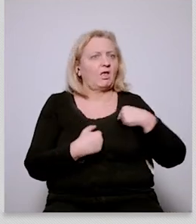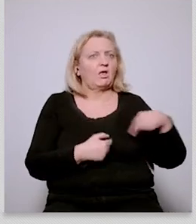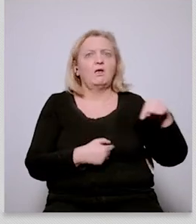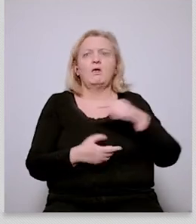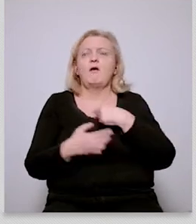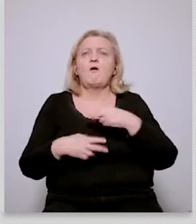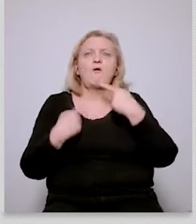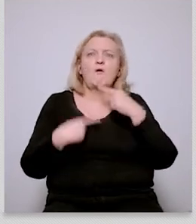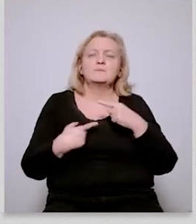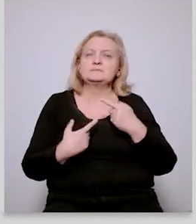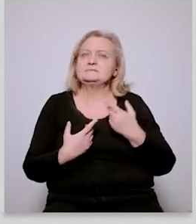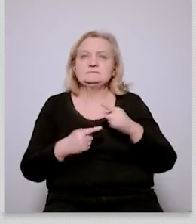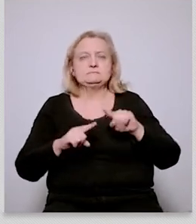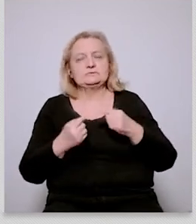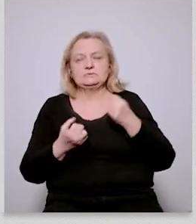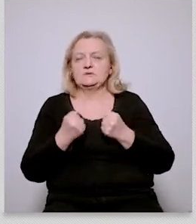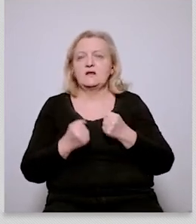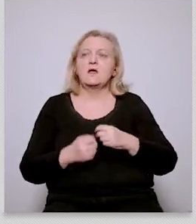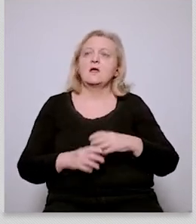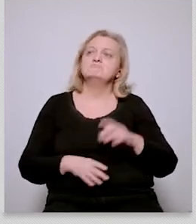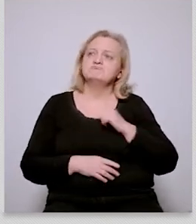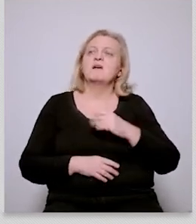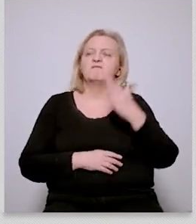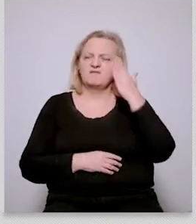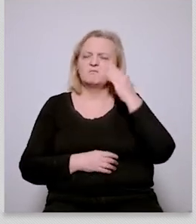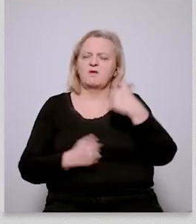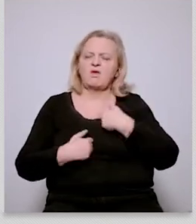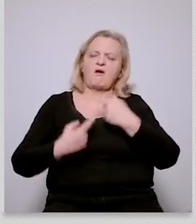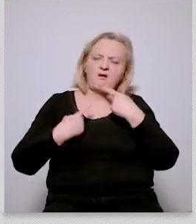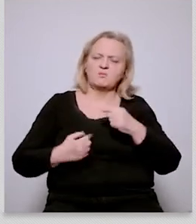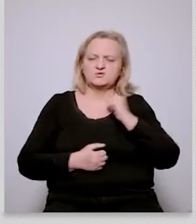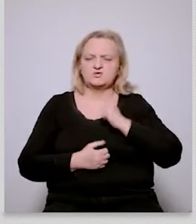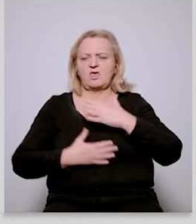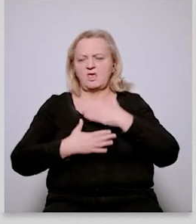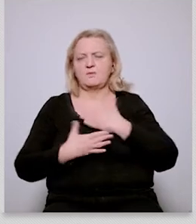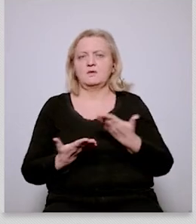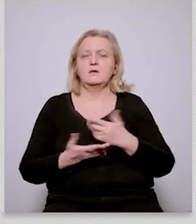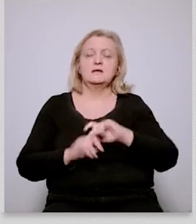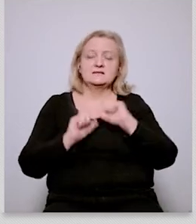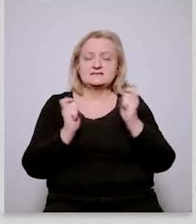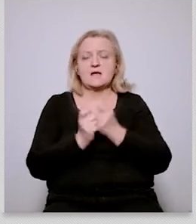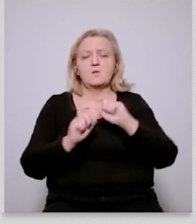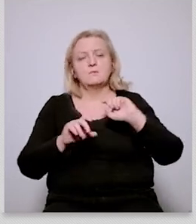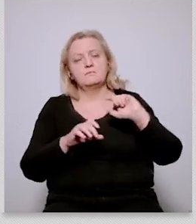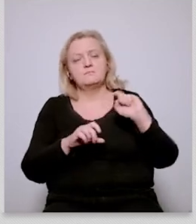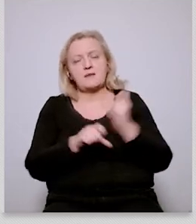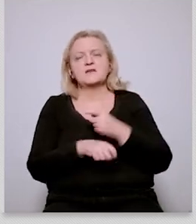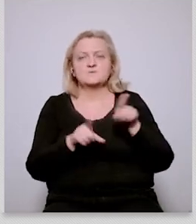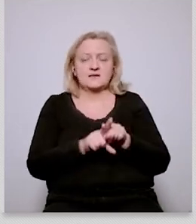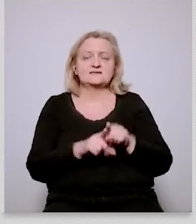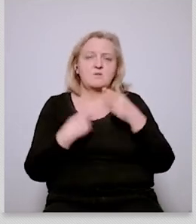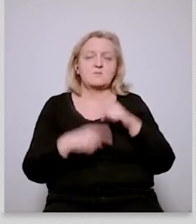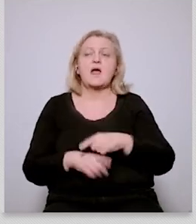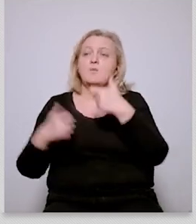as such right so there's all of this externalization so it's brussels it's the commission but then again of course it's the china or or